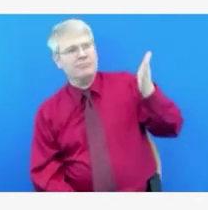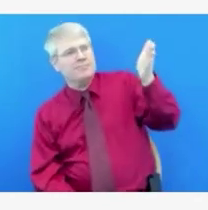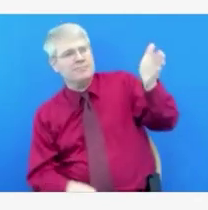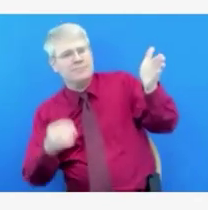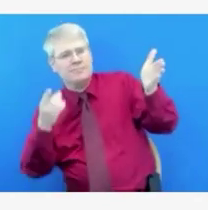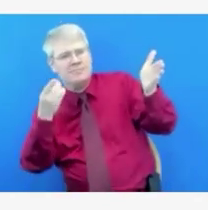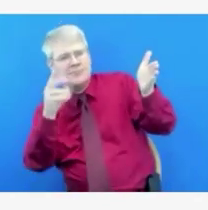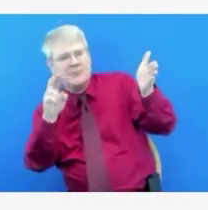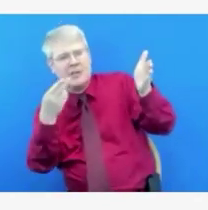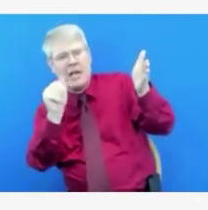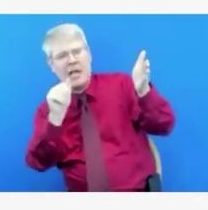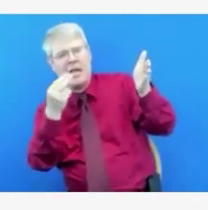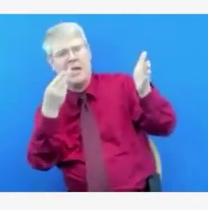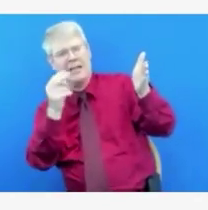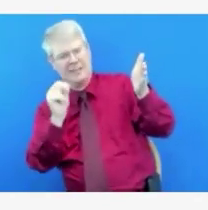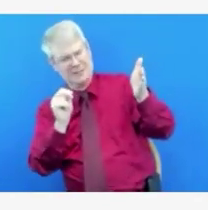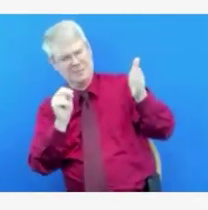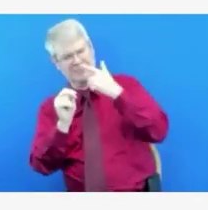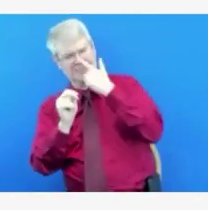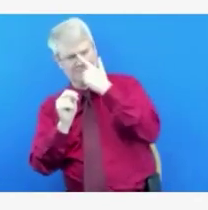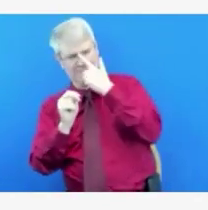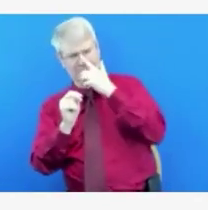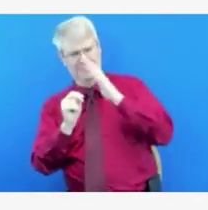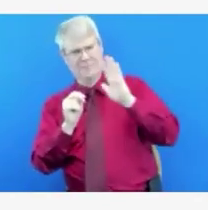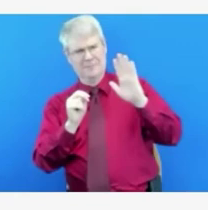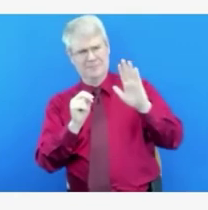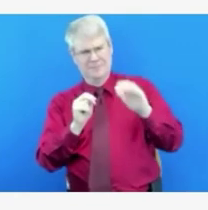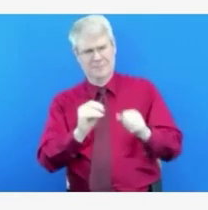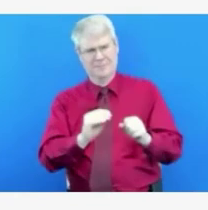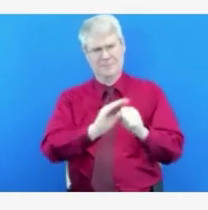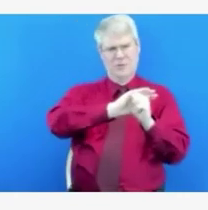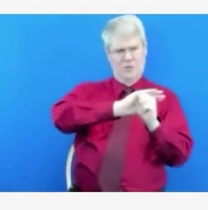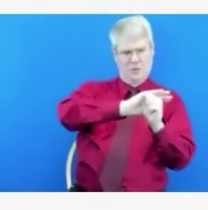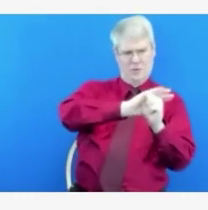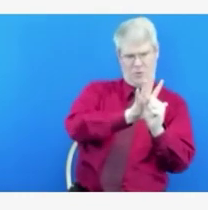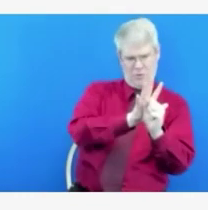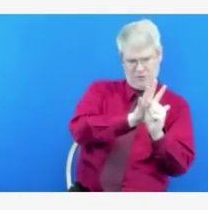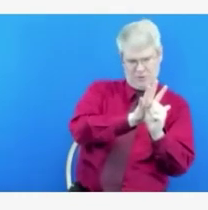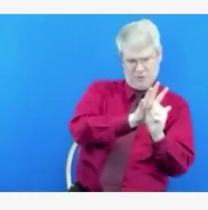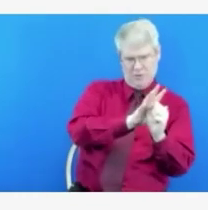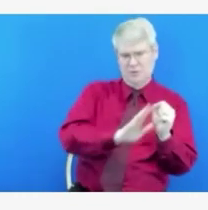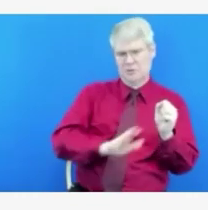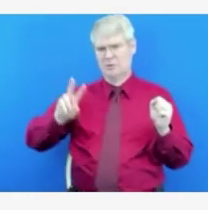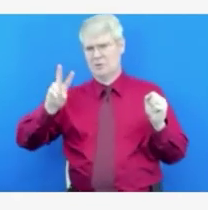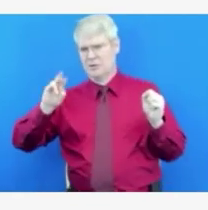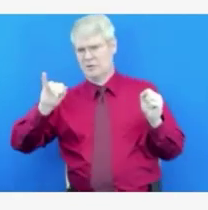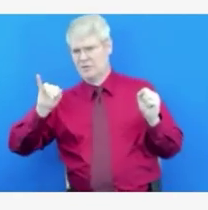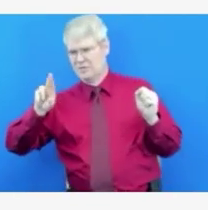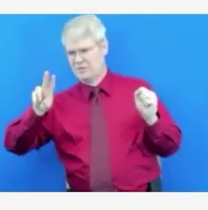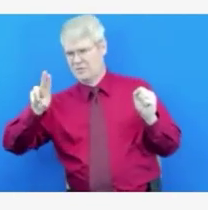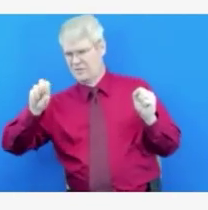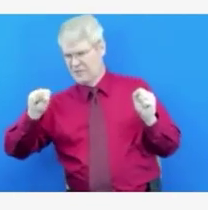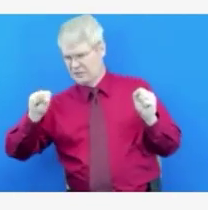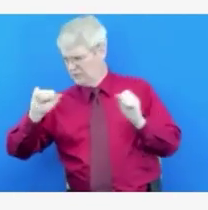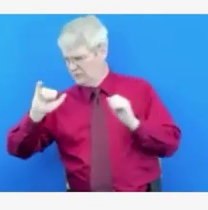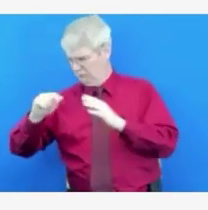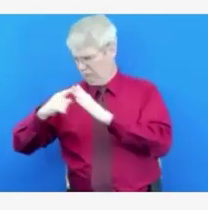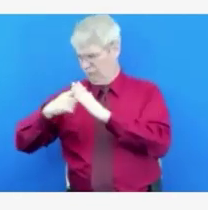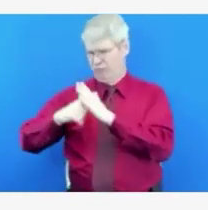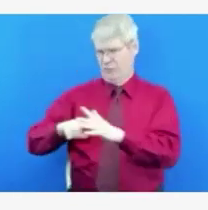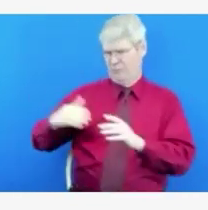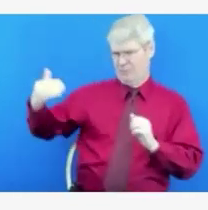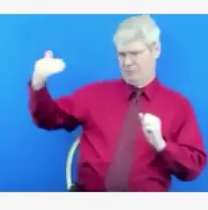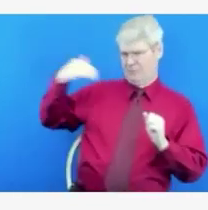COVID and some of the other viruses that have stuck with us over the years? Can we get a sense of how